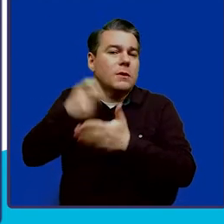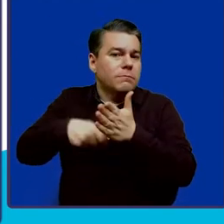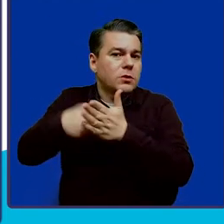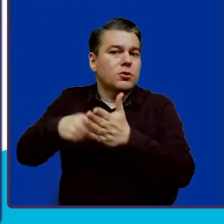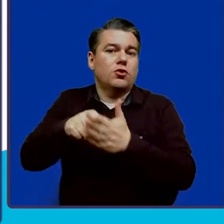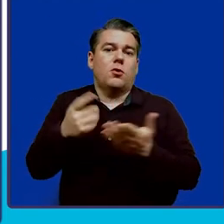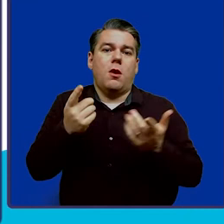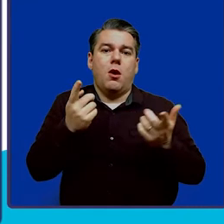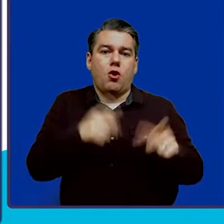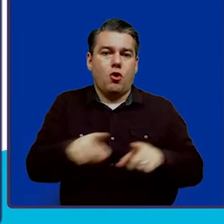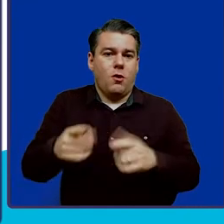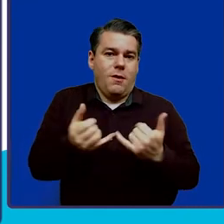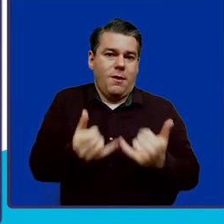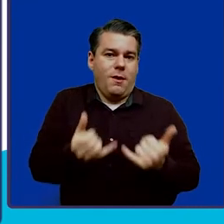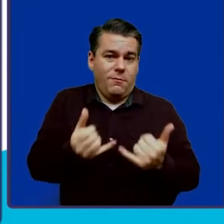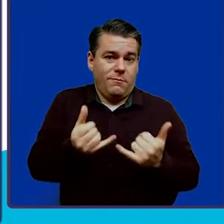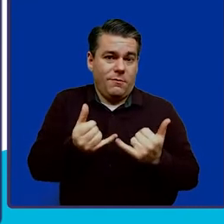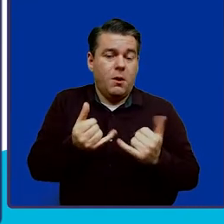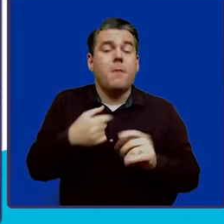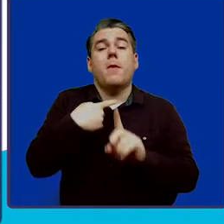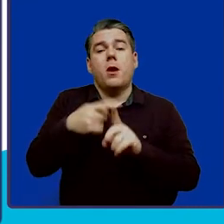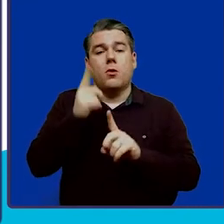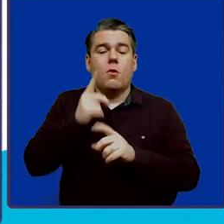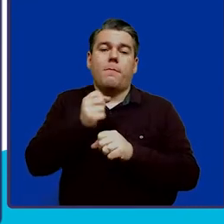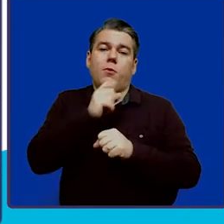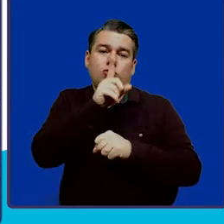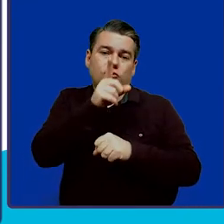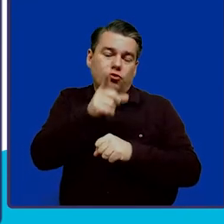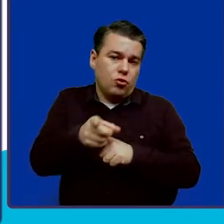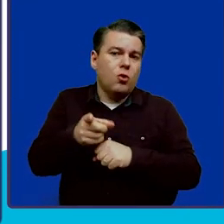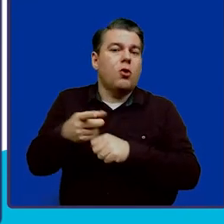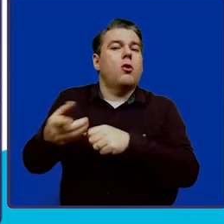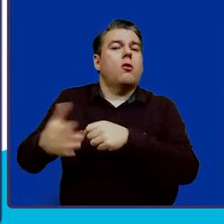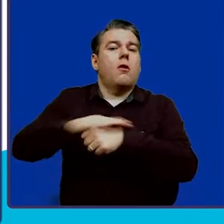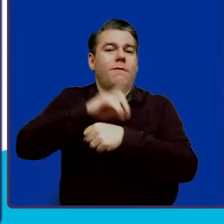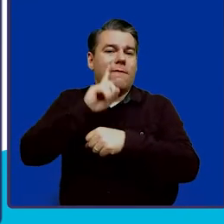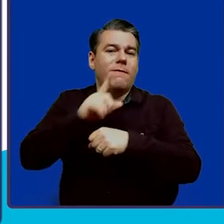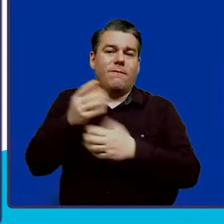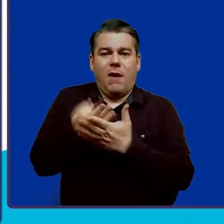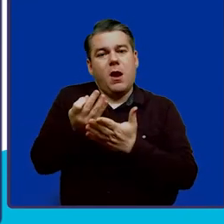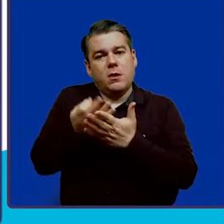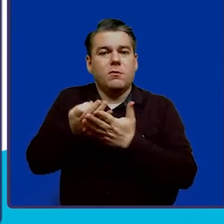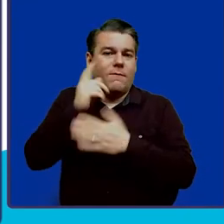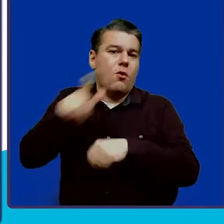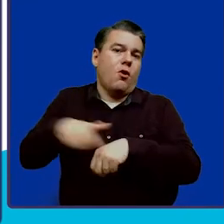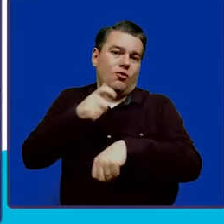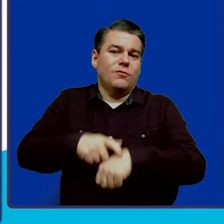occur now, and to ensure that the child will be taken care of financially for the long term.